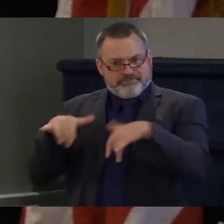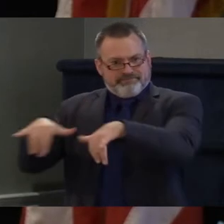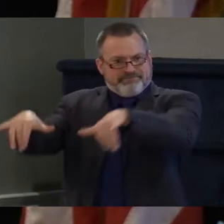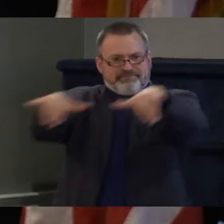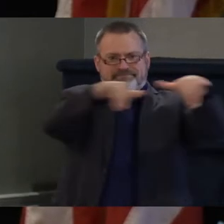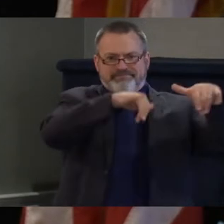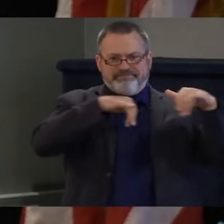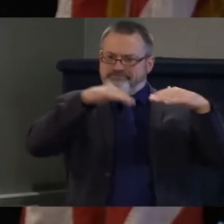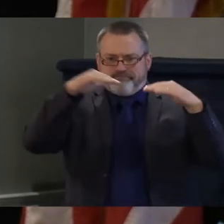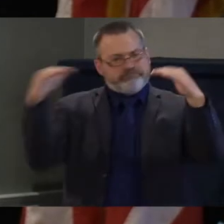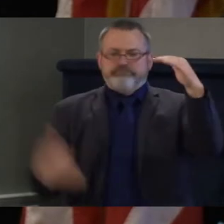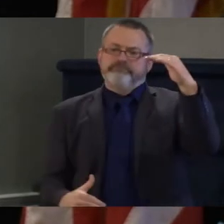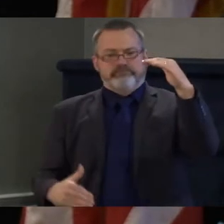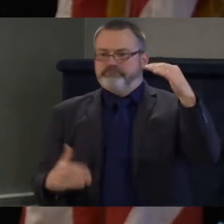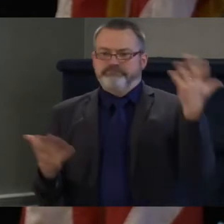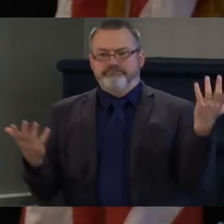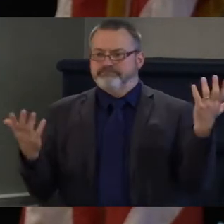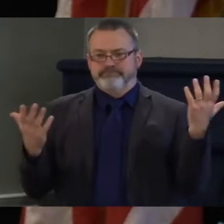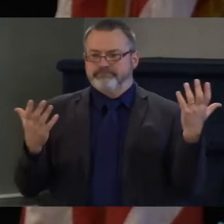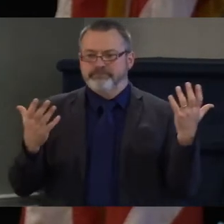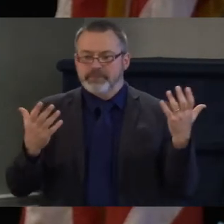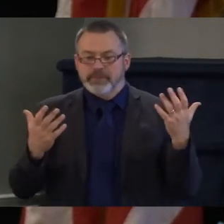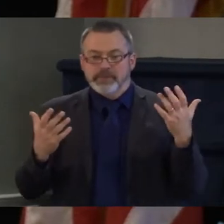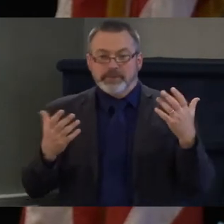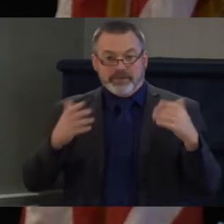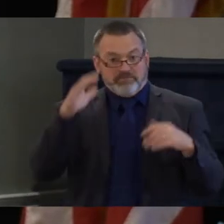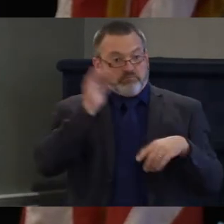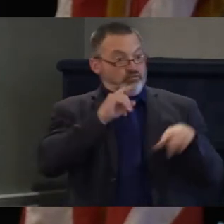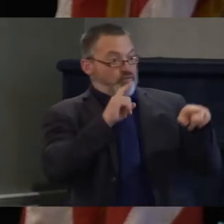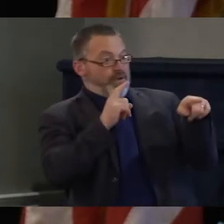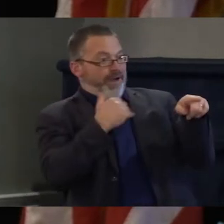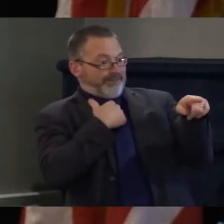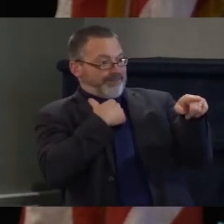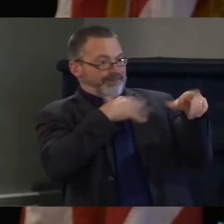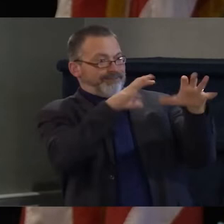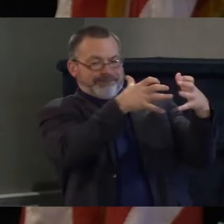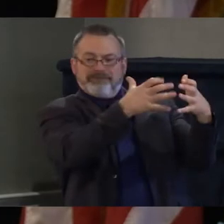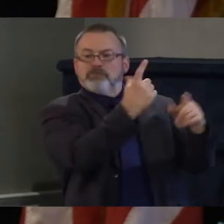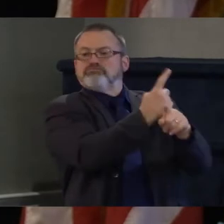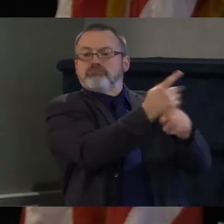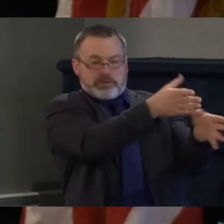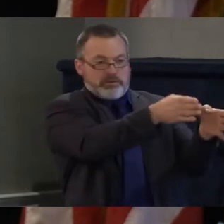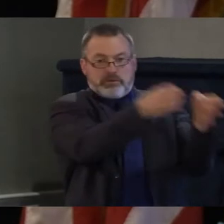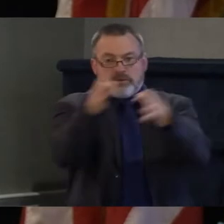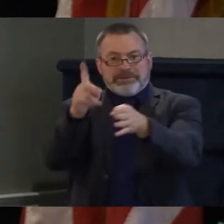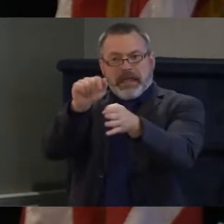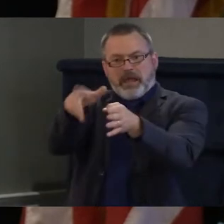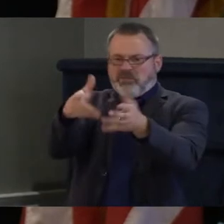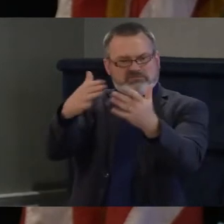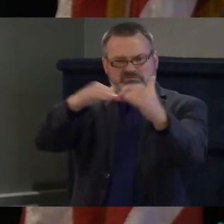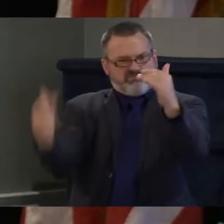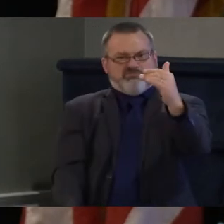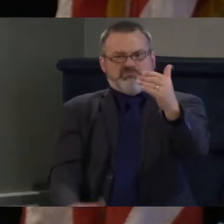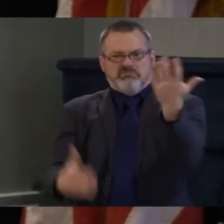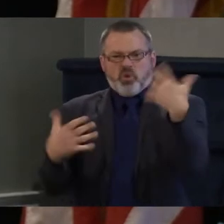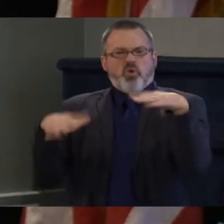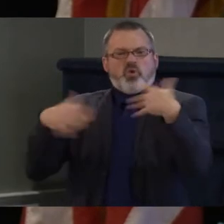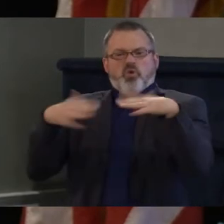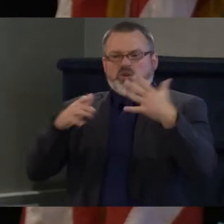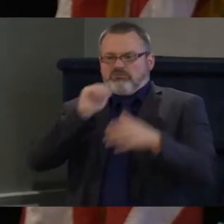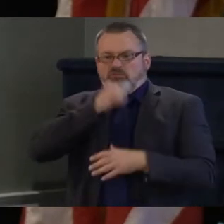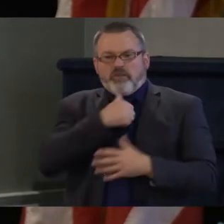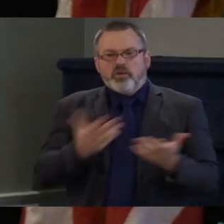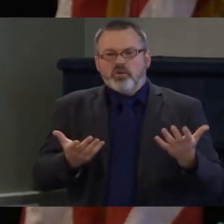with disabilities, I mean, there's so much wrong with the correctional facility. And the fact that the Vermont state